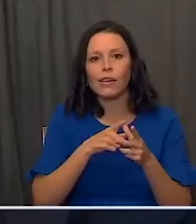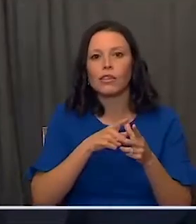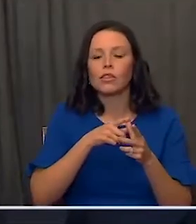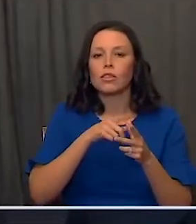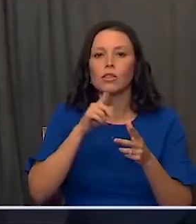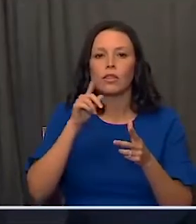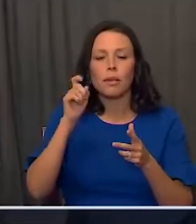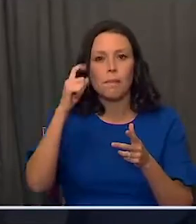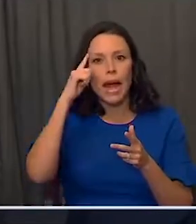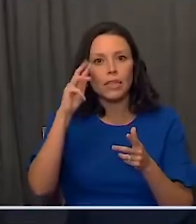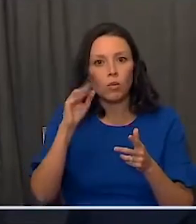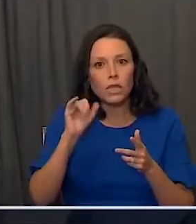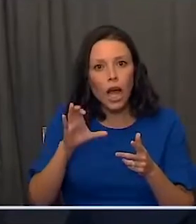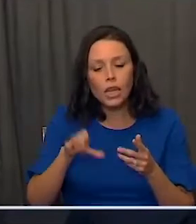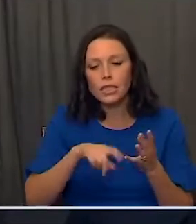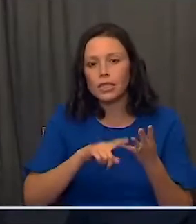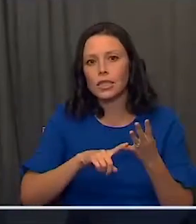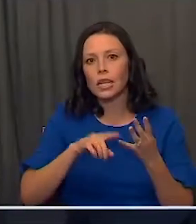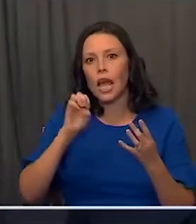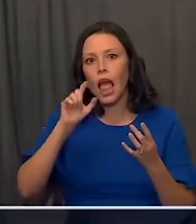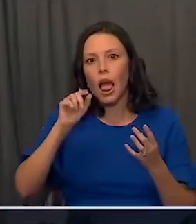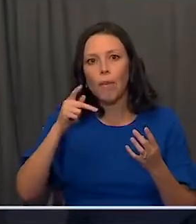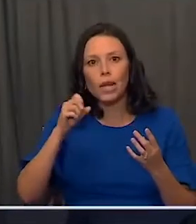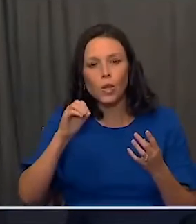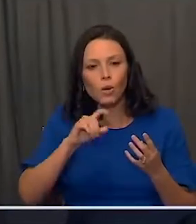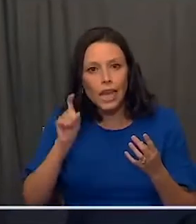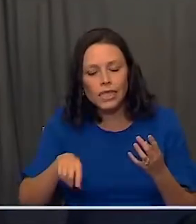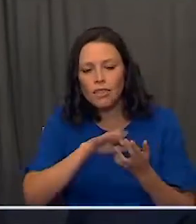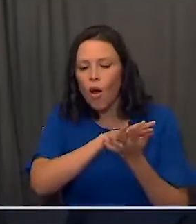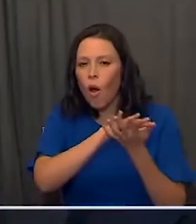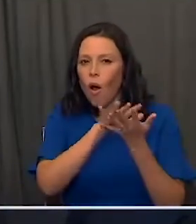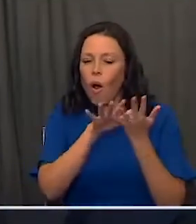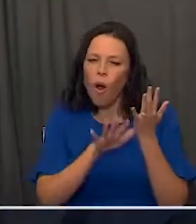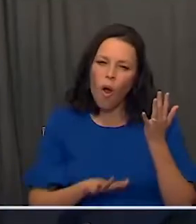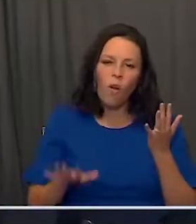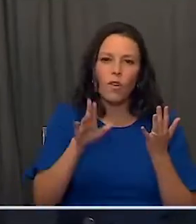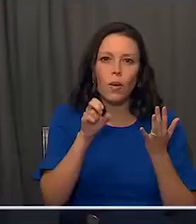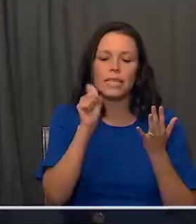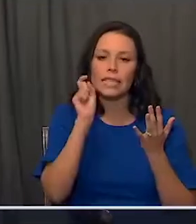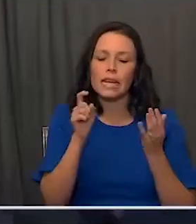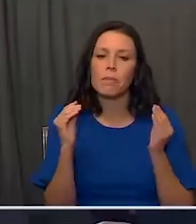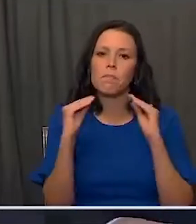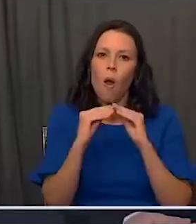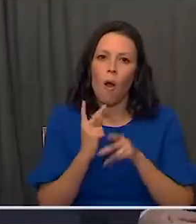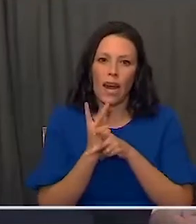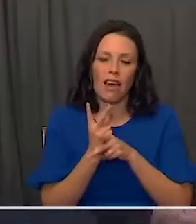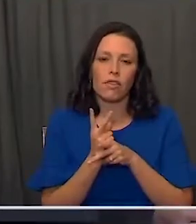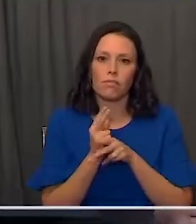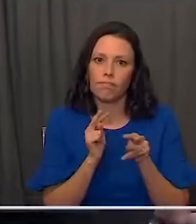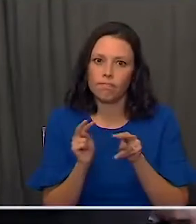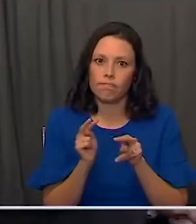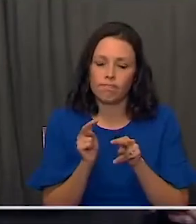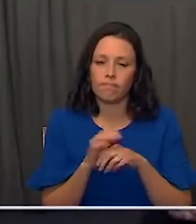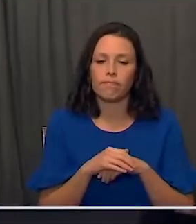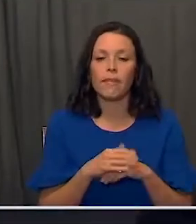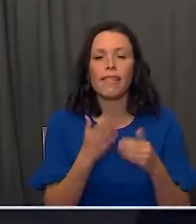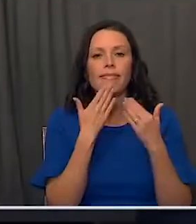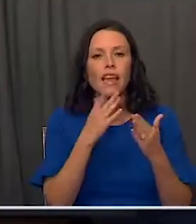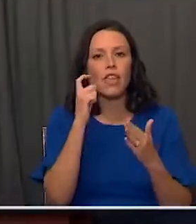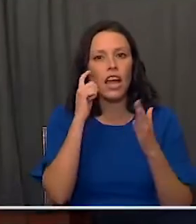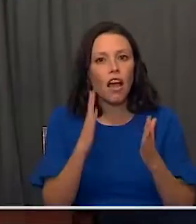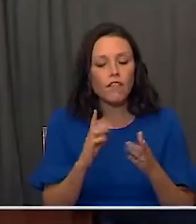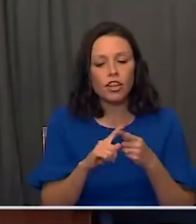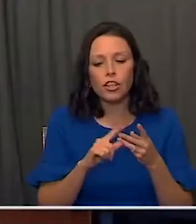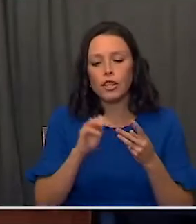Paso, Texas, and across this great nation to really increase their vigilance at this moment. I want to thank the governors and